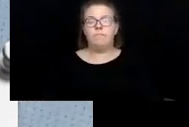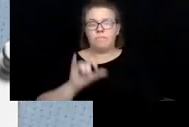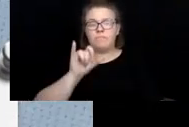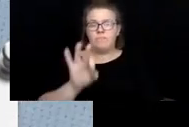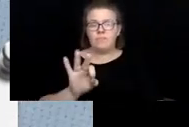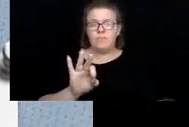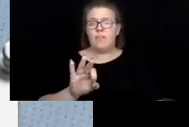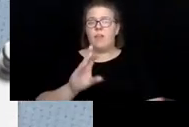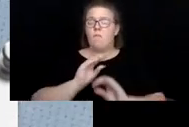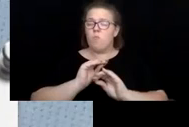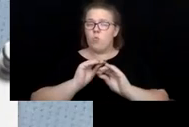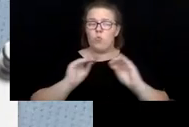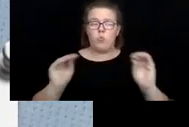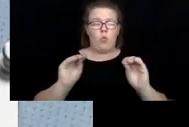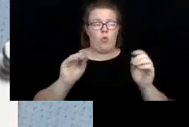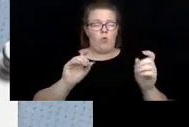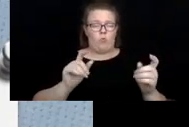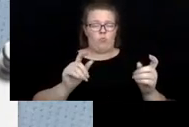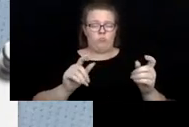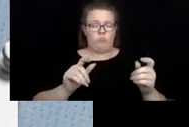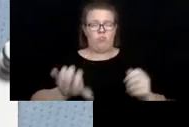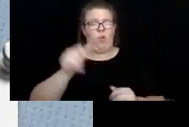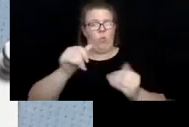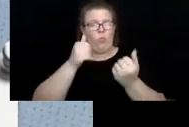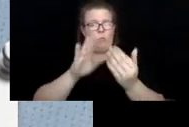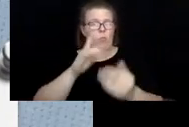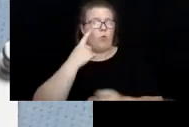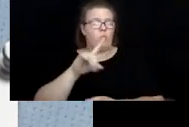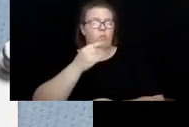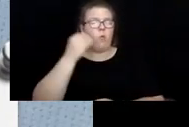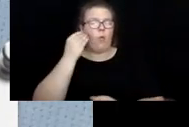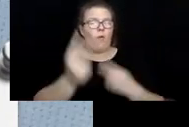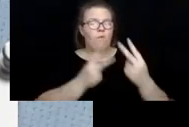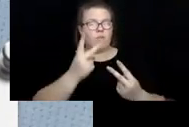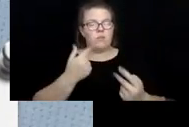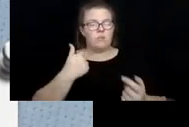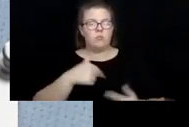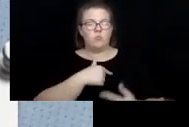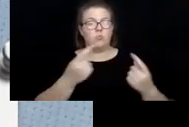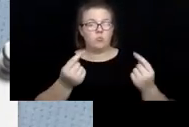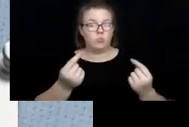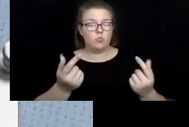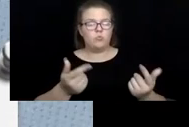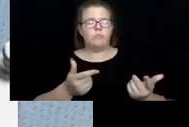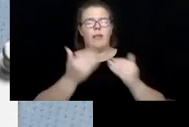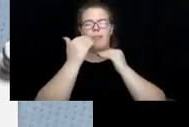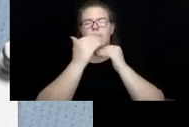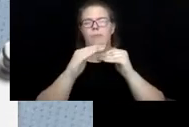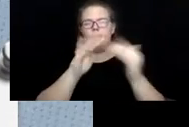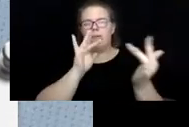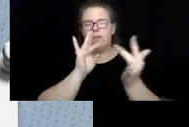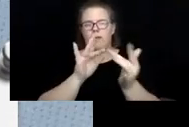alternative to a home visit, then we would do limited contact, meaning that